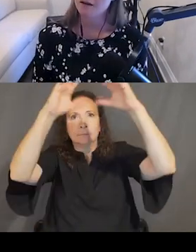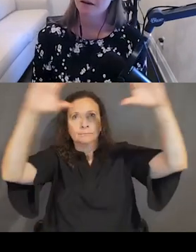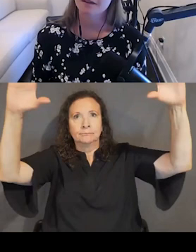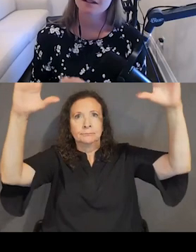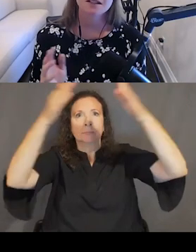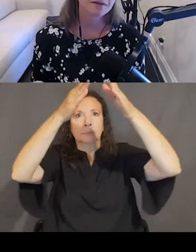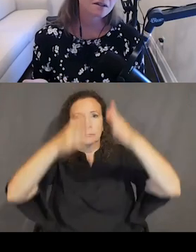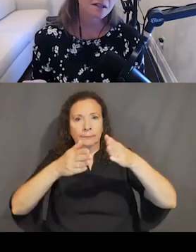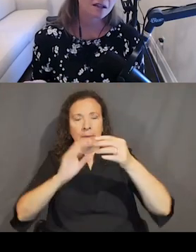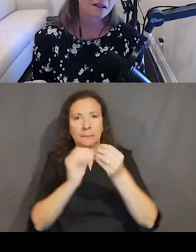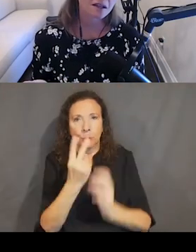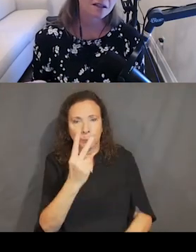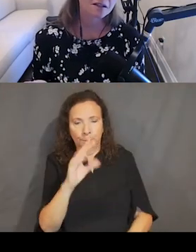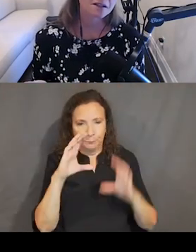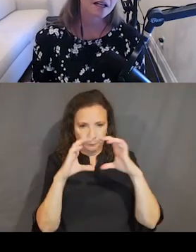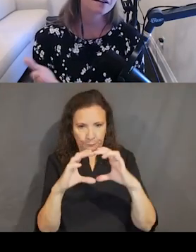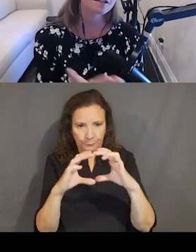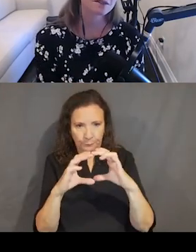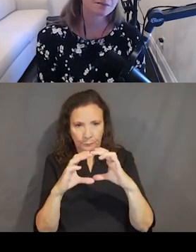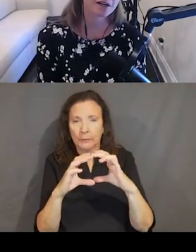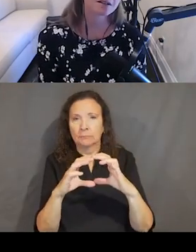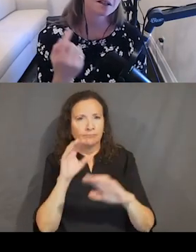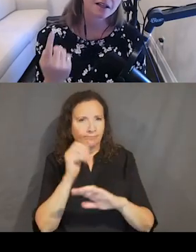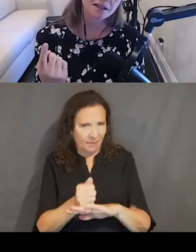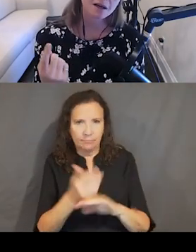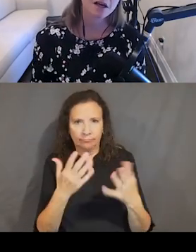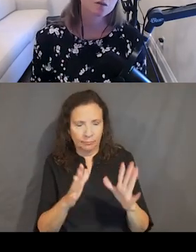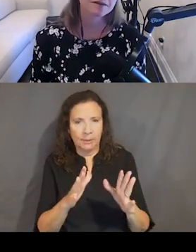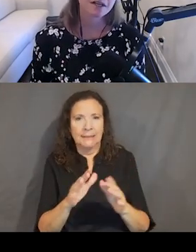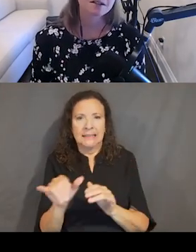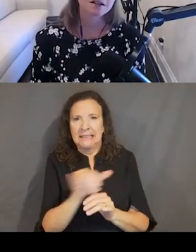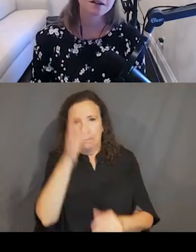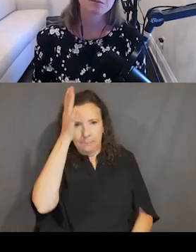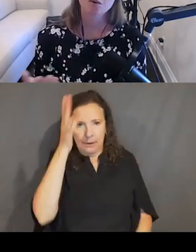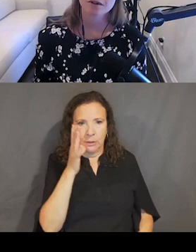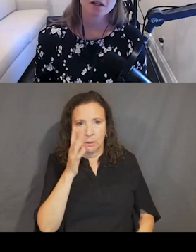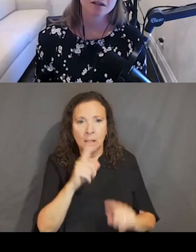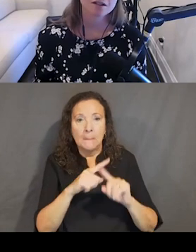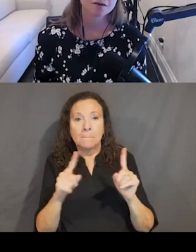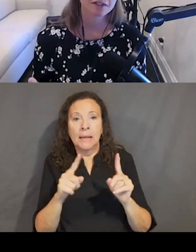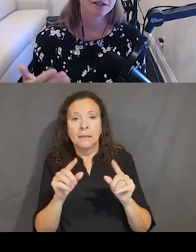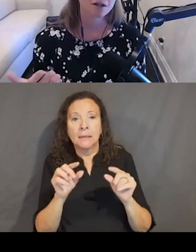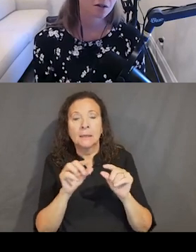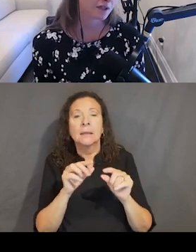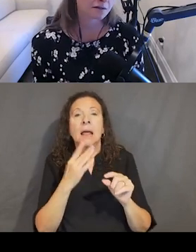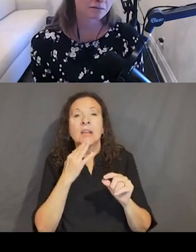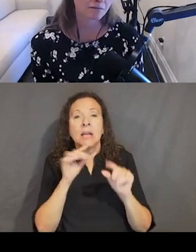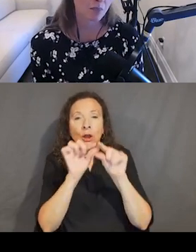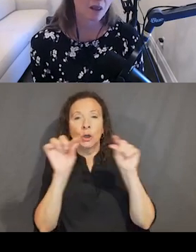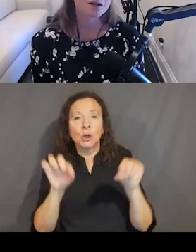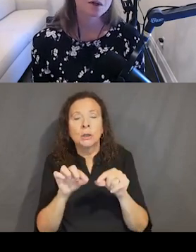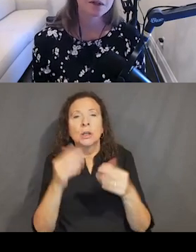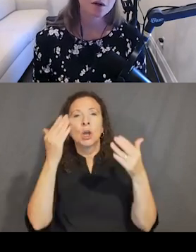the default state is exactly the same as the parent, except we've changed the border color to a really dark green.